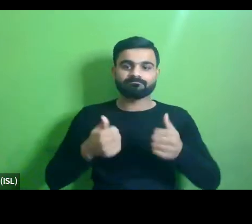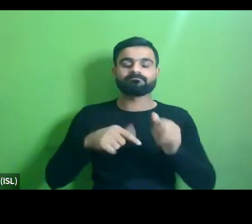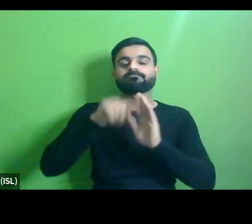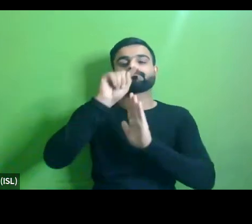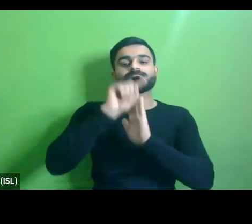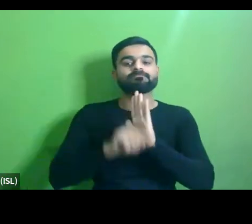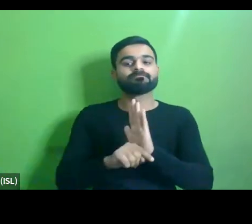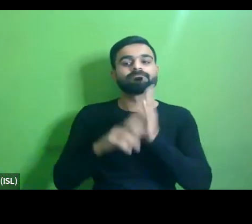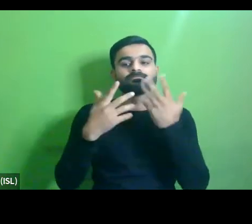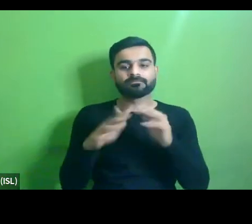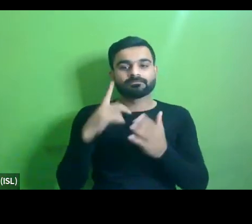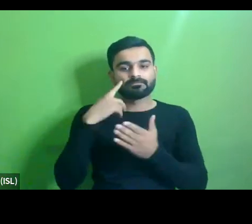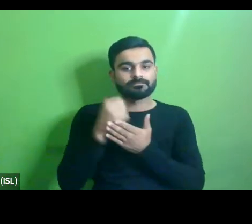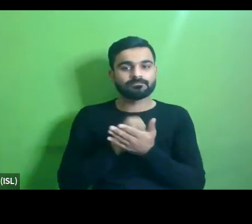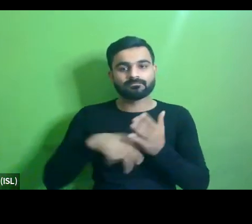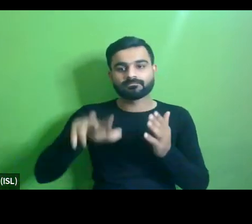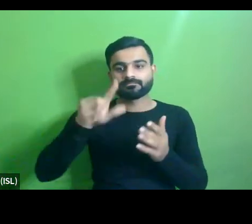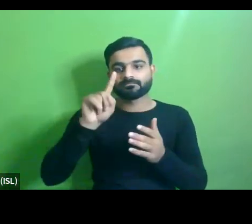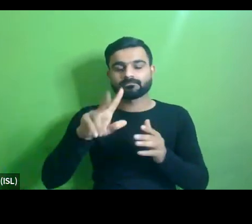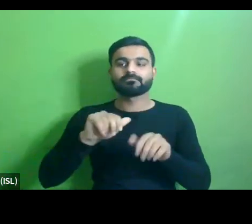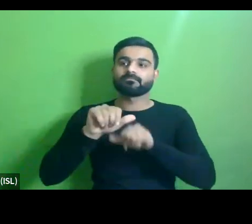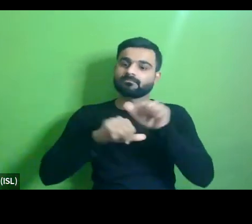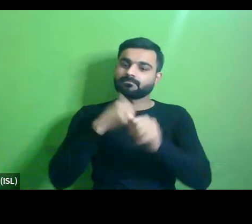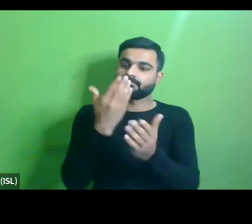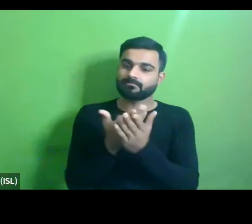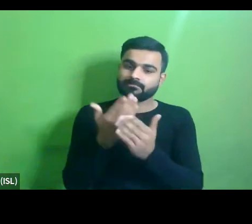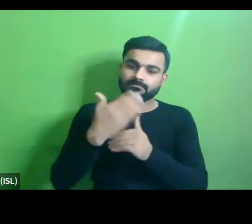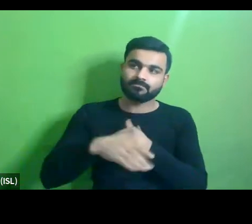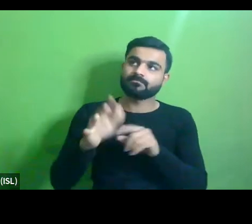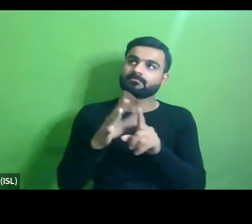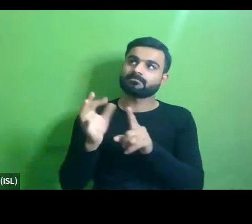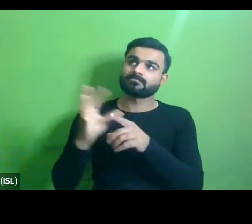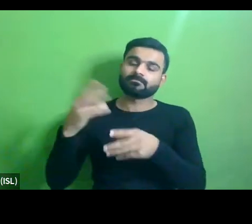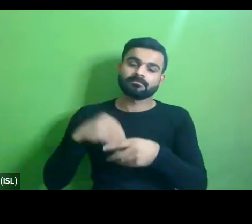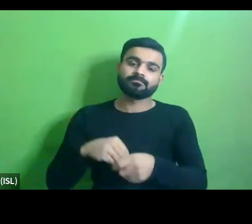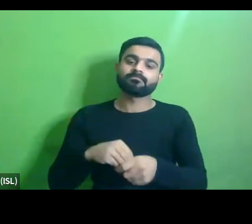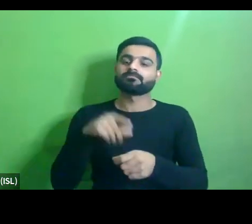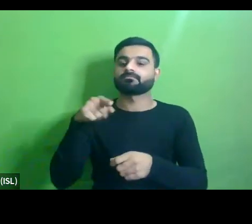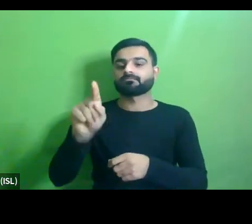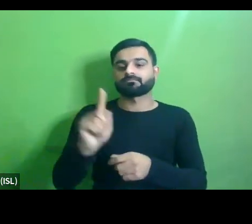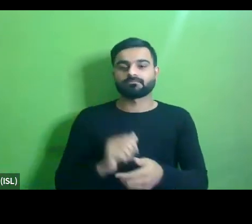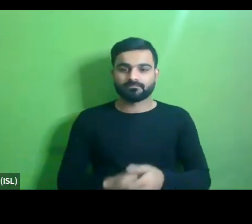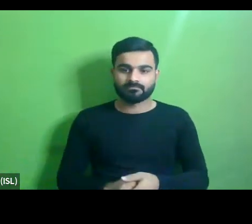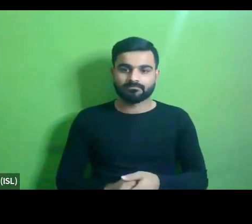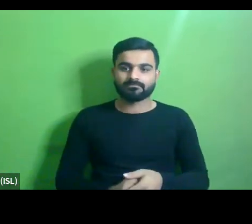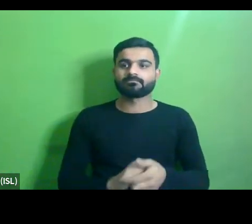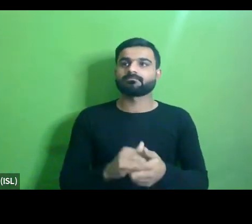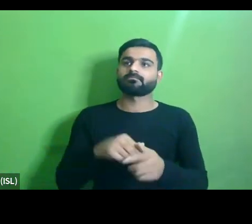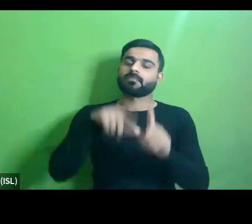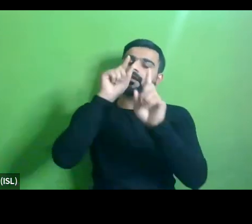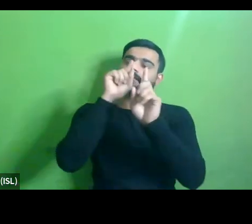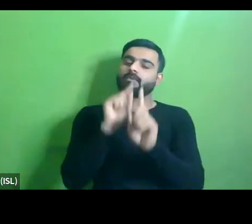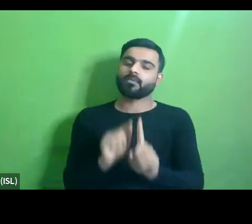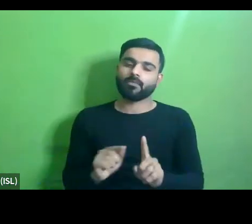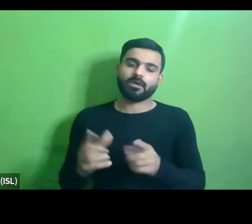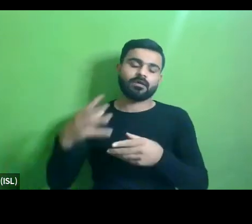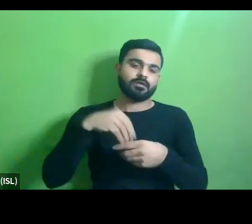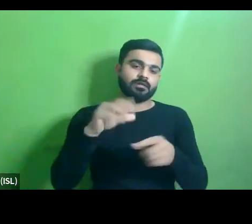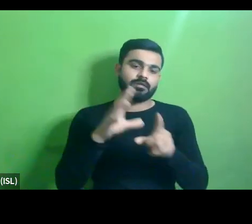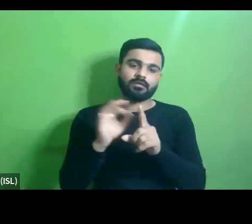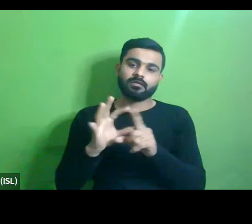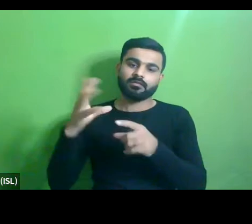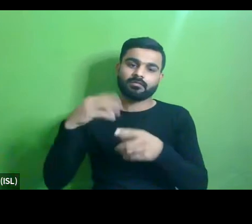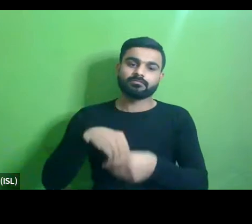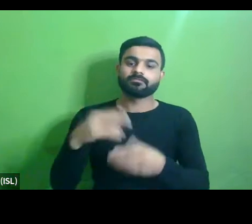and basically 18 cities are in the process of adoption of healthy street policy for themselves so it will highlight the importance of inclusive design